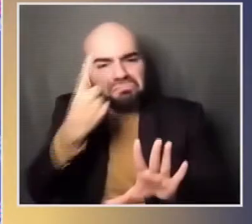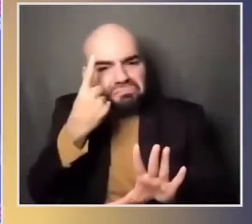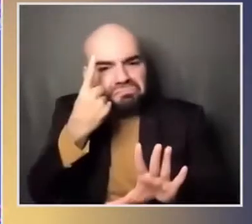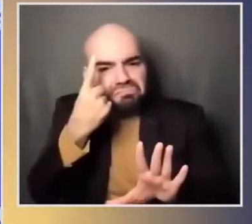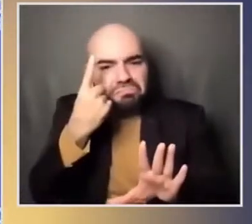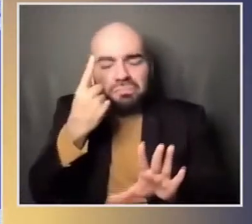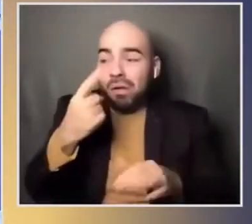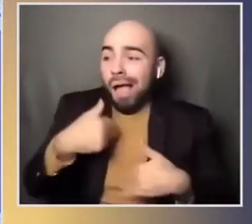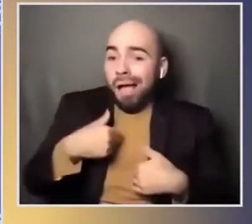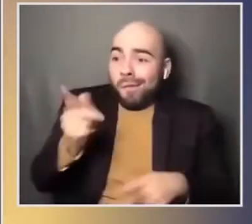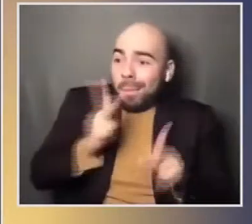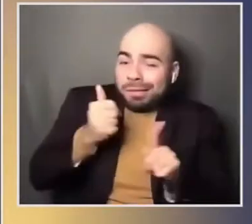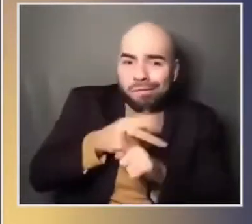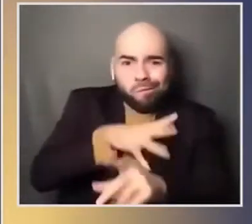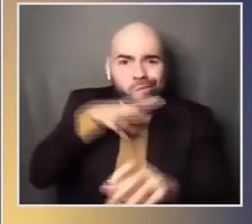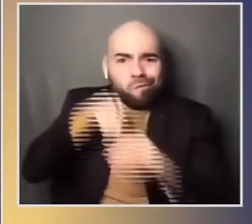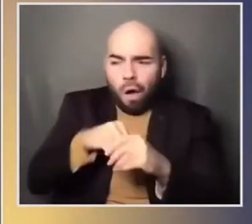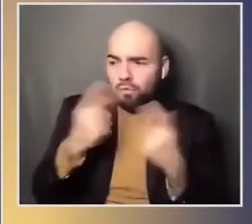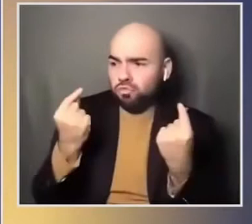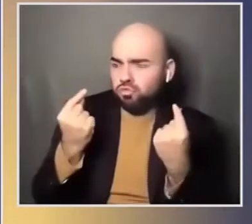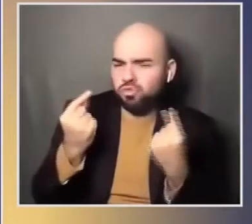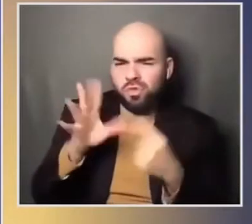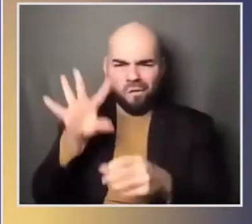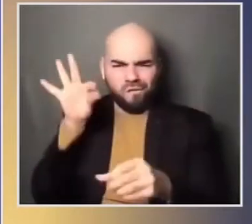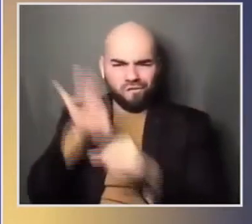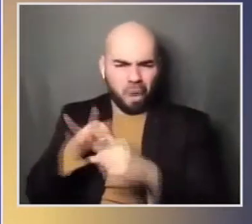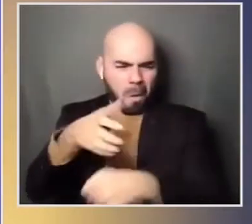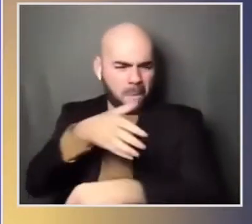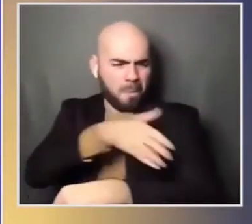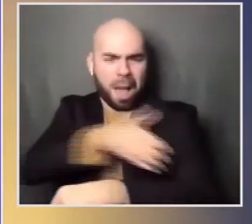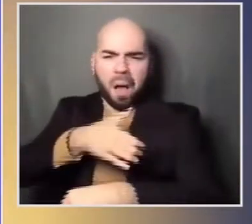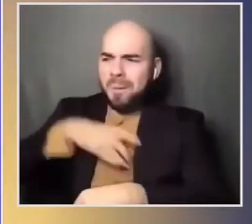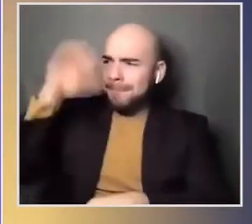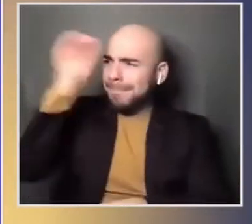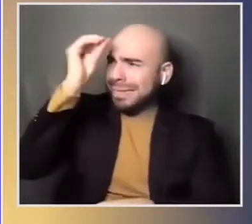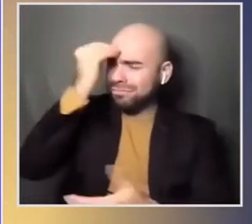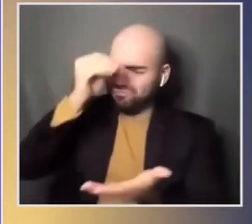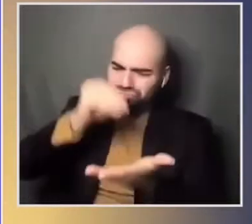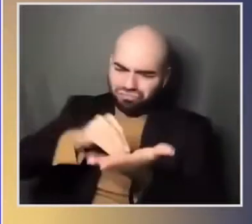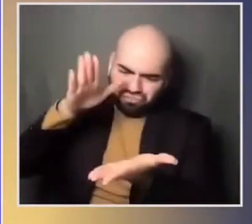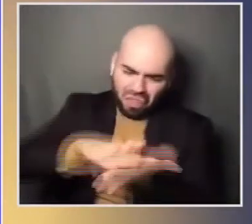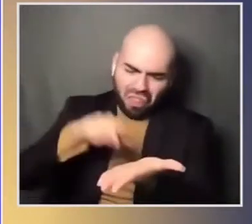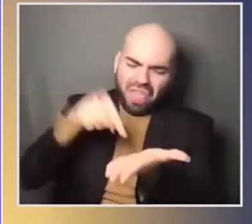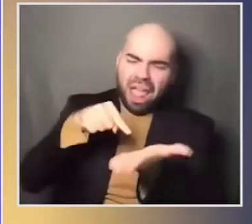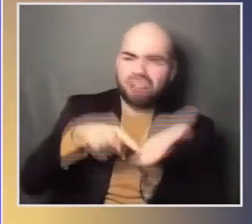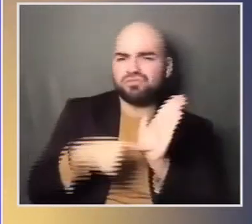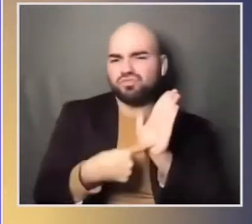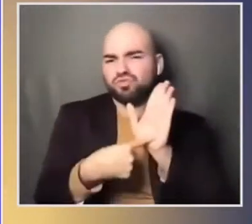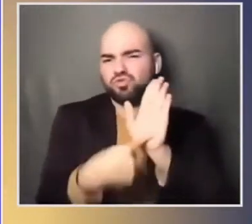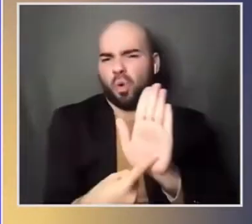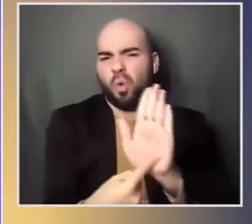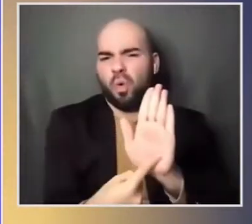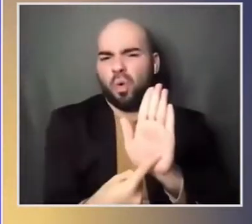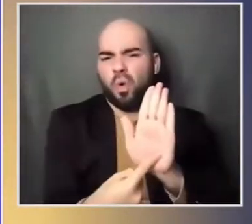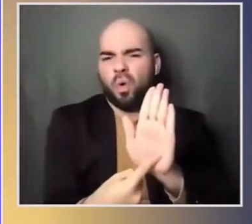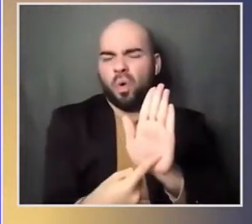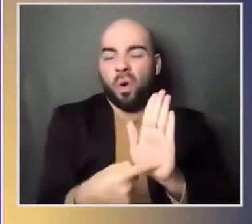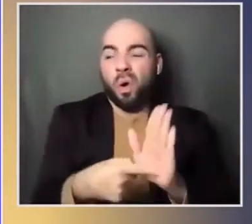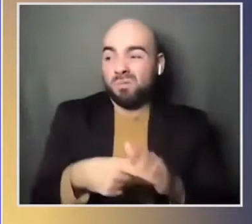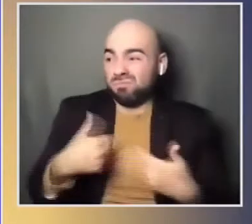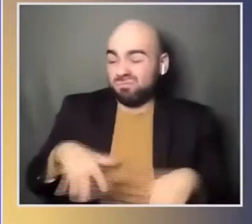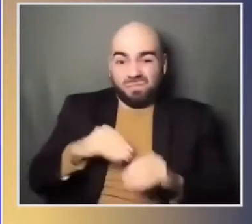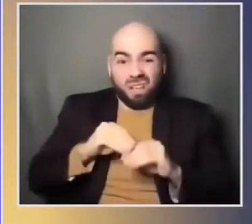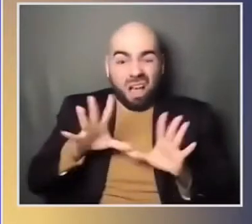in the 2016 u.s election once russian newspaper one russian newspaper recently